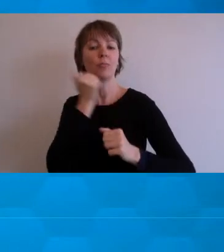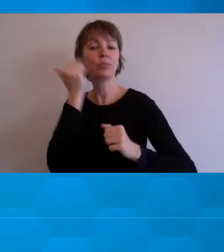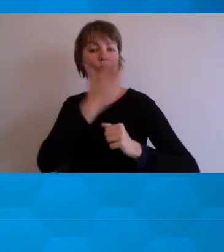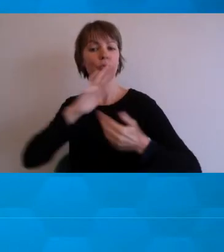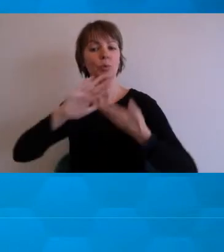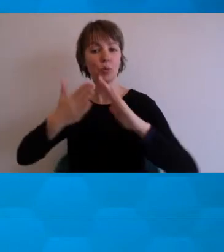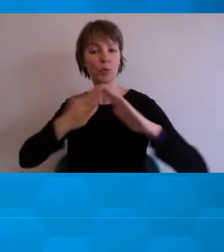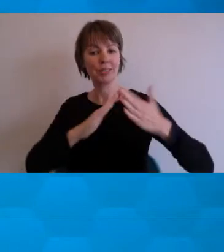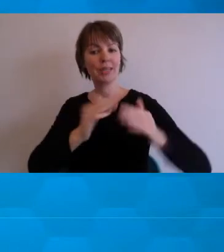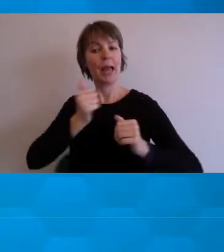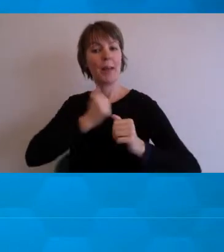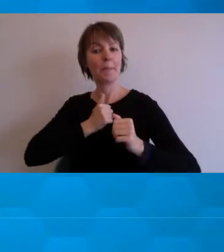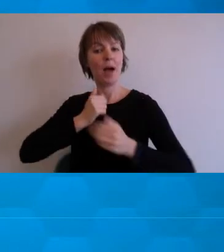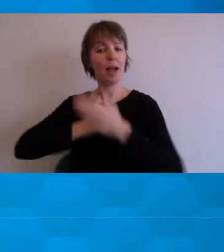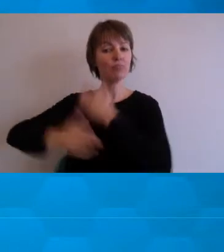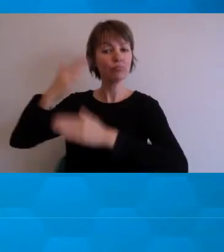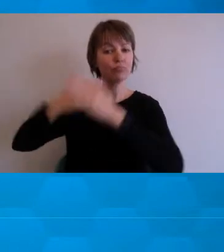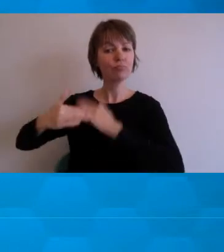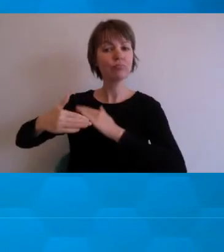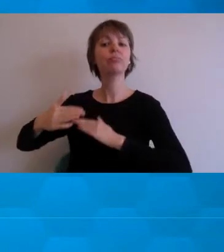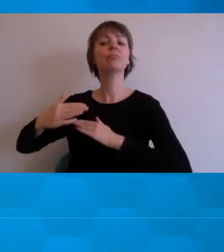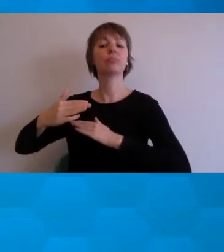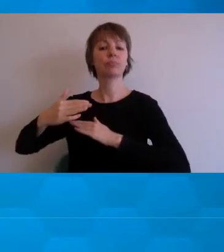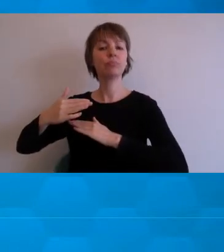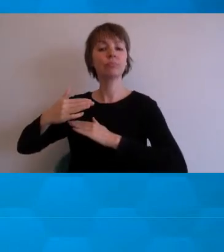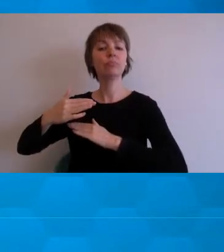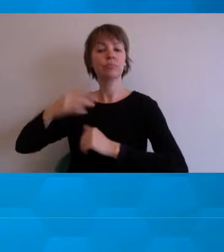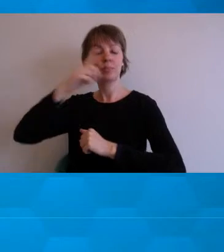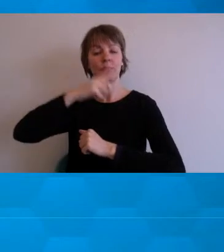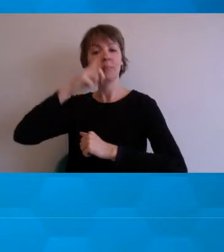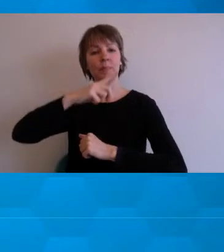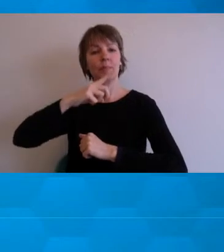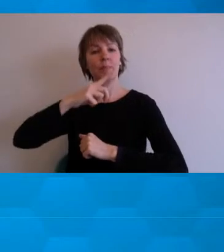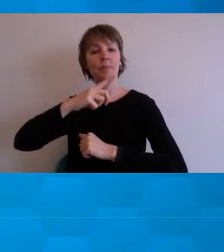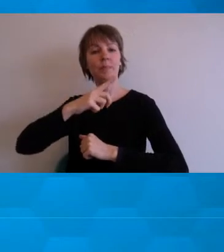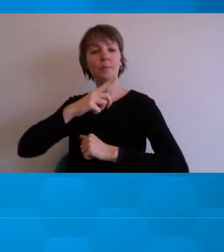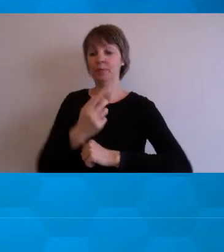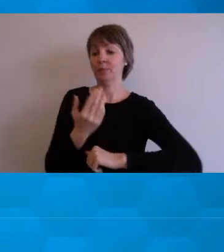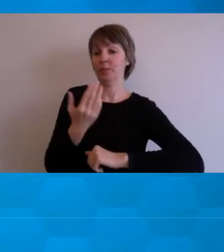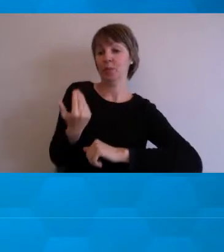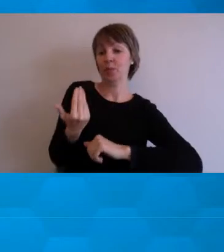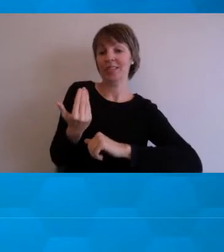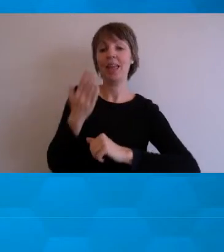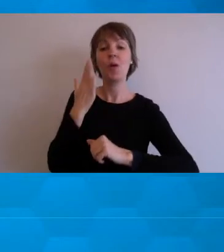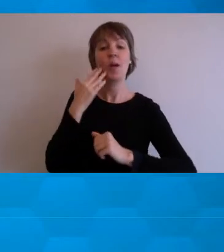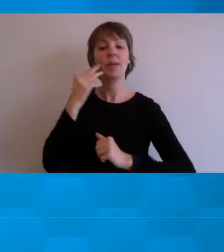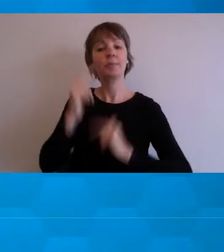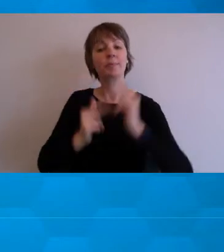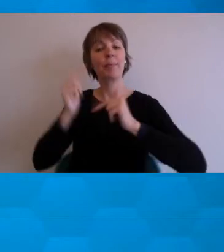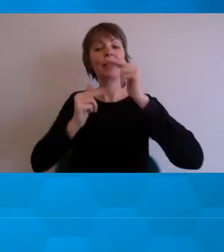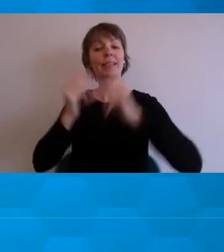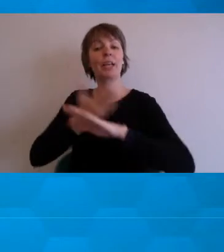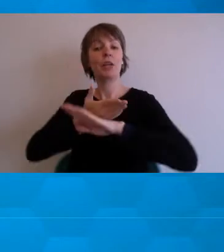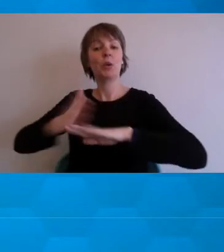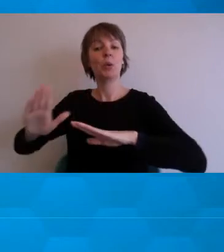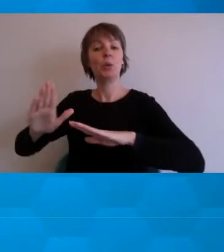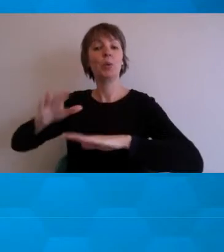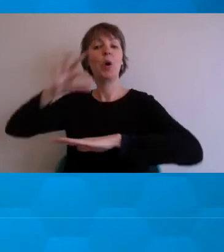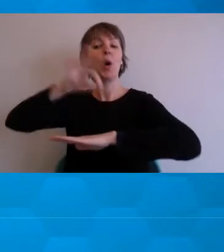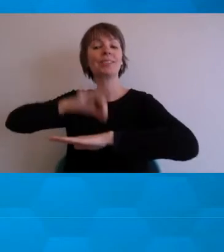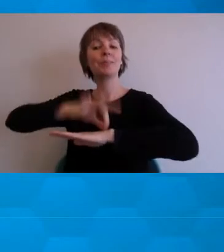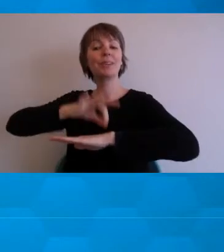Not too far from here, during the construction of the new part of the hospital, there was